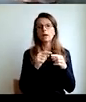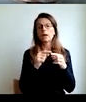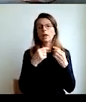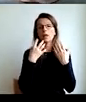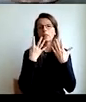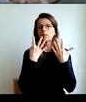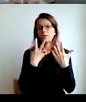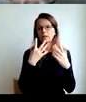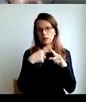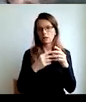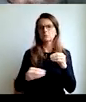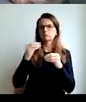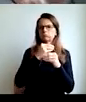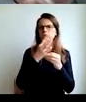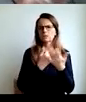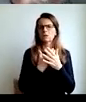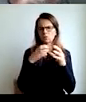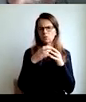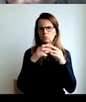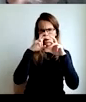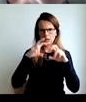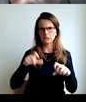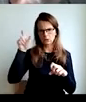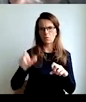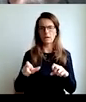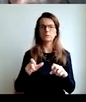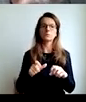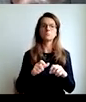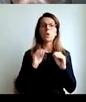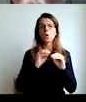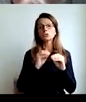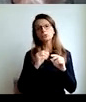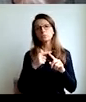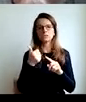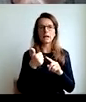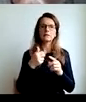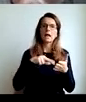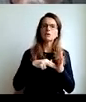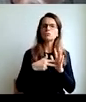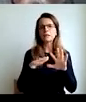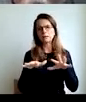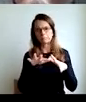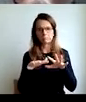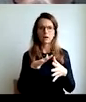the society, researchers, plus nine, teachers, plus one, engineers,